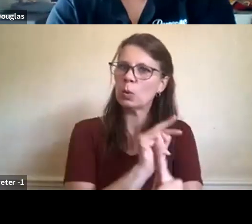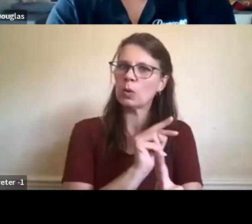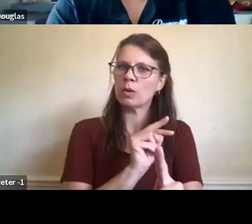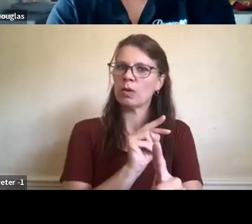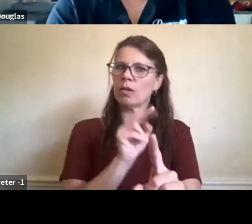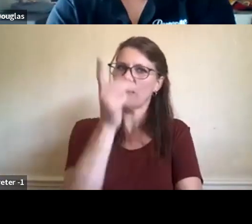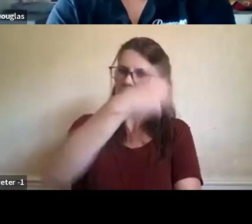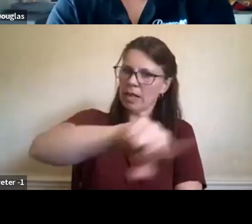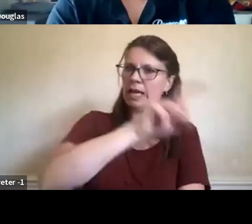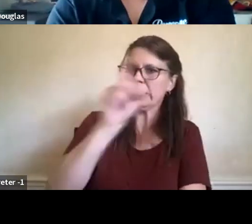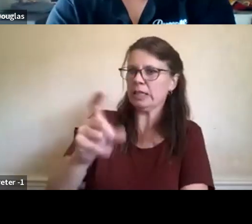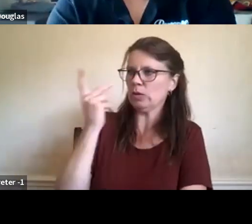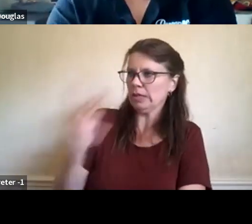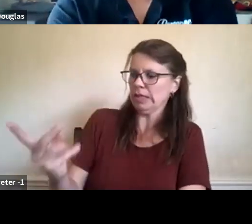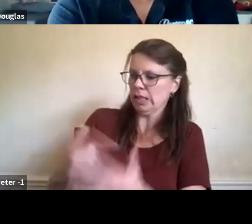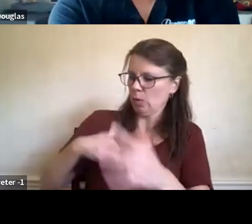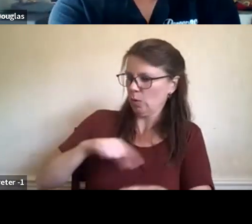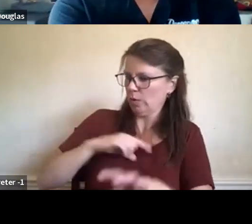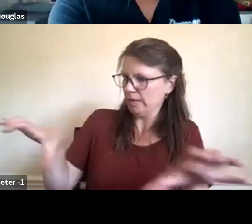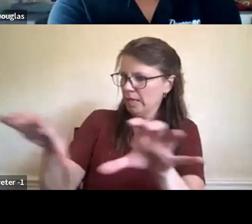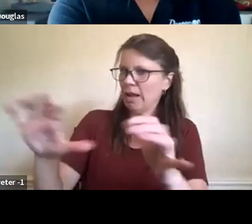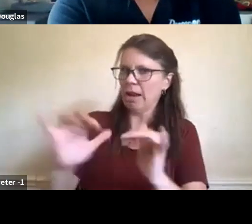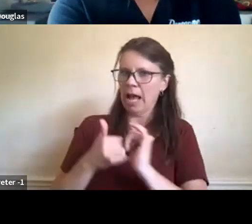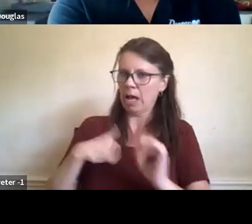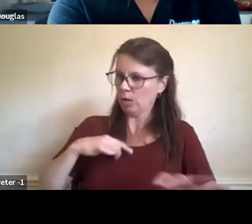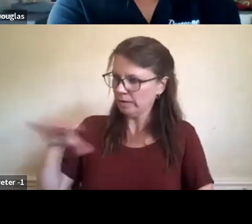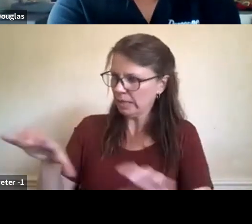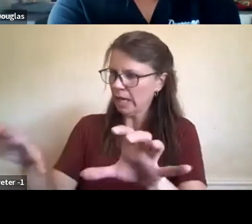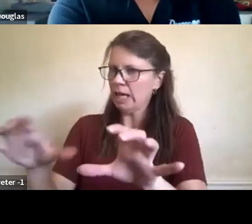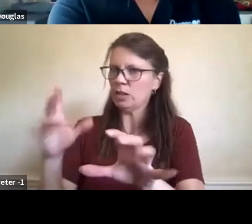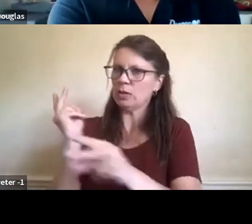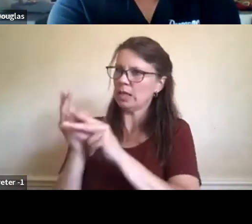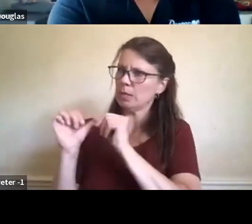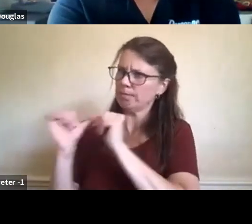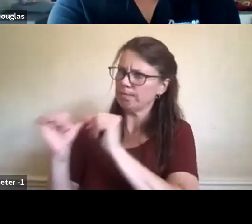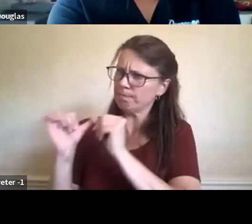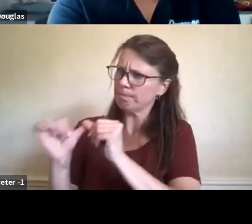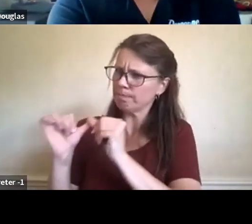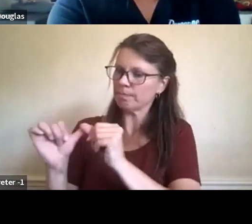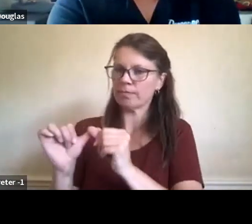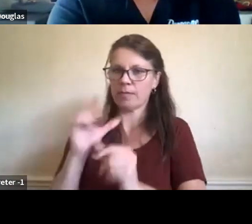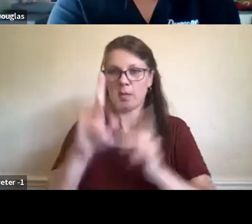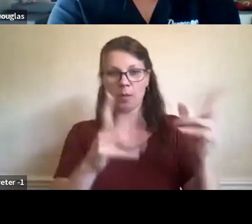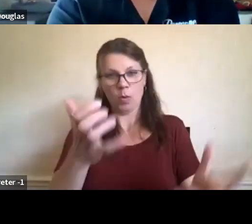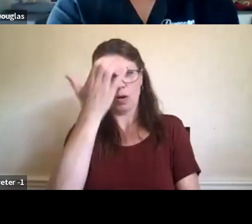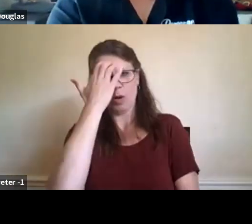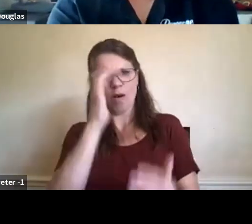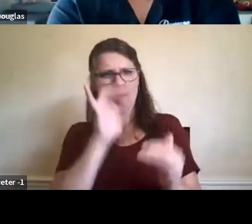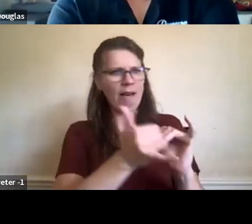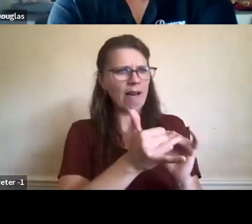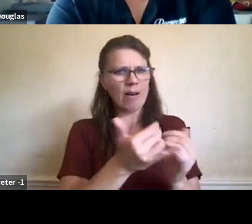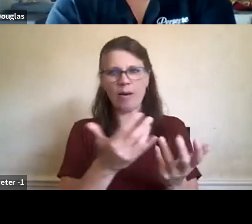people always, you know, want to know how and why. And the evidence speaks for itself.